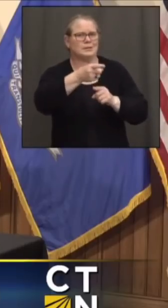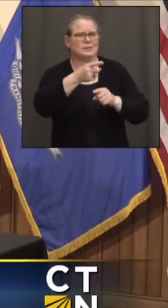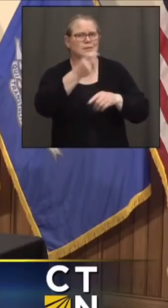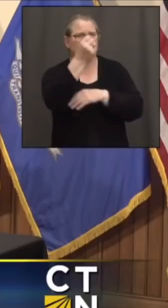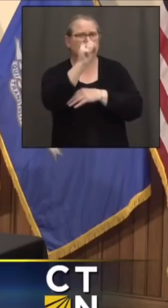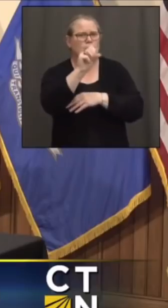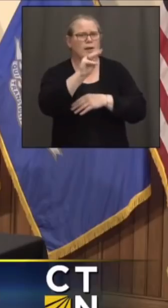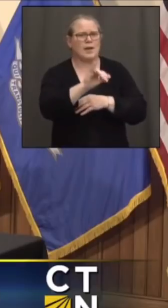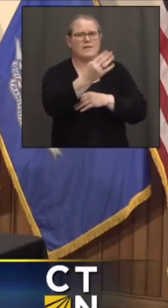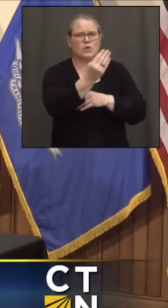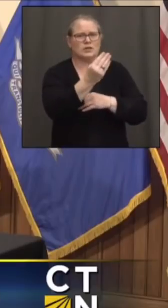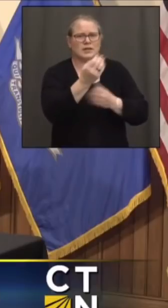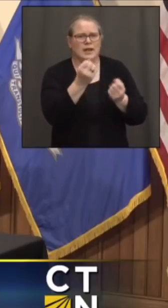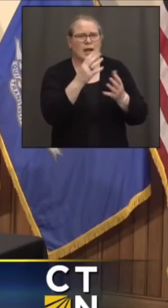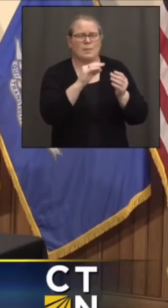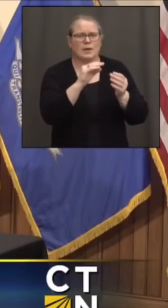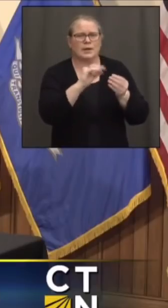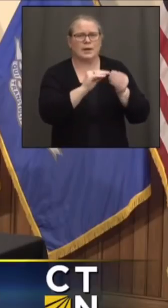Do you have that, Paul?